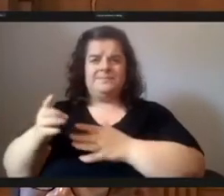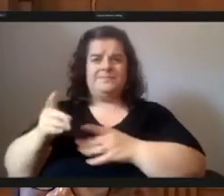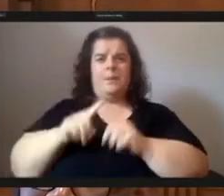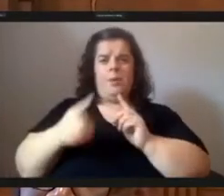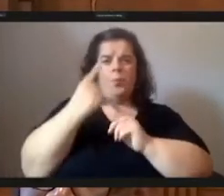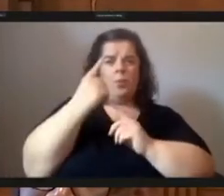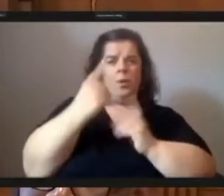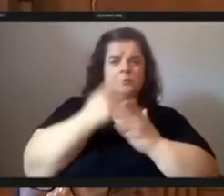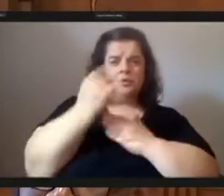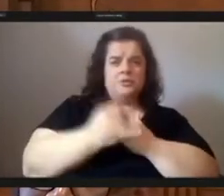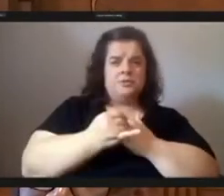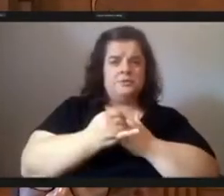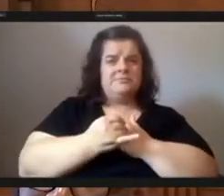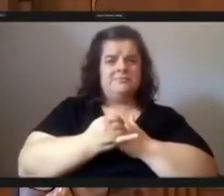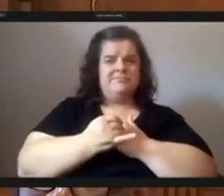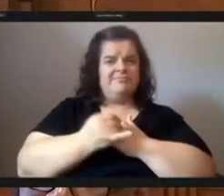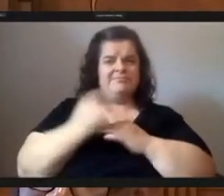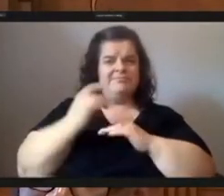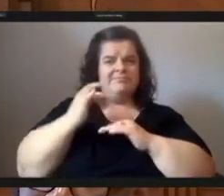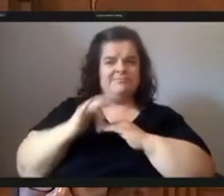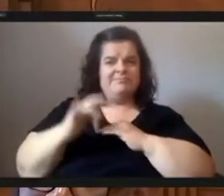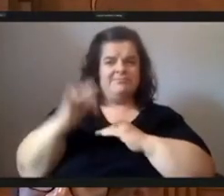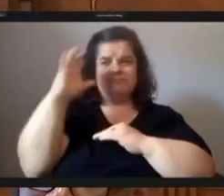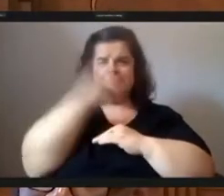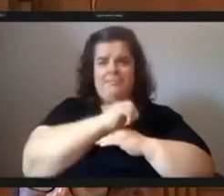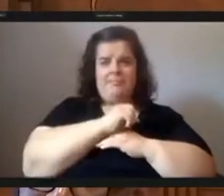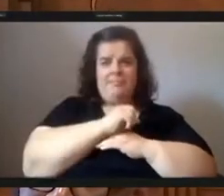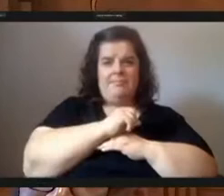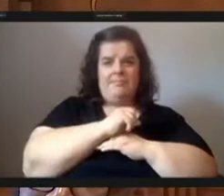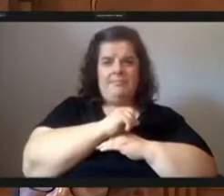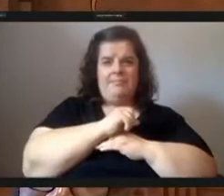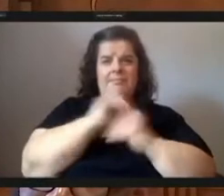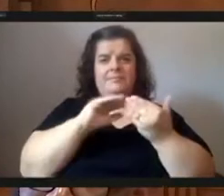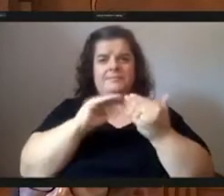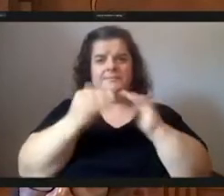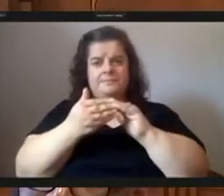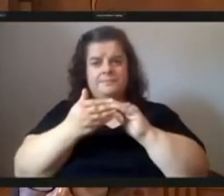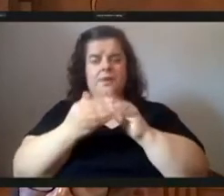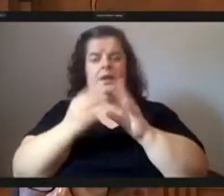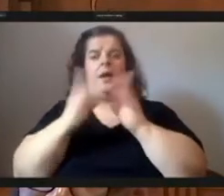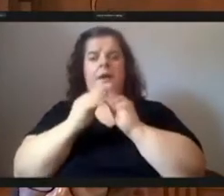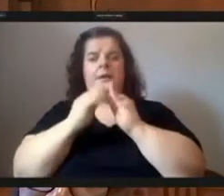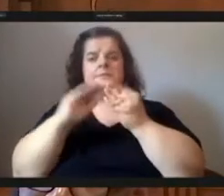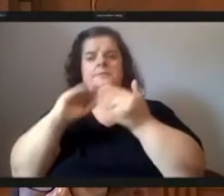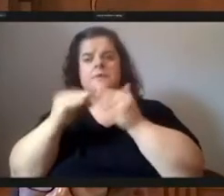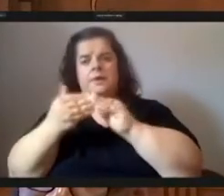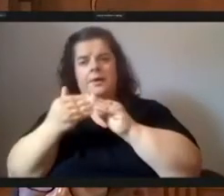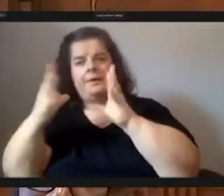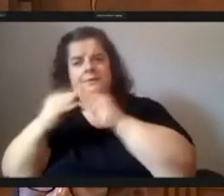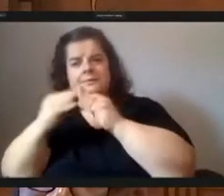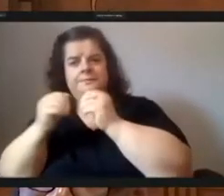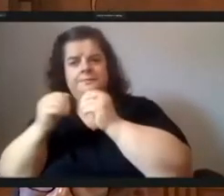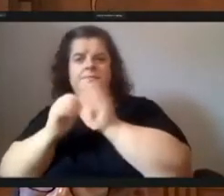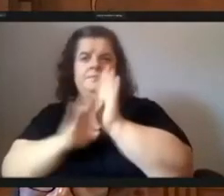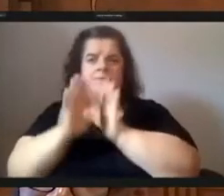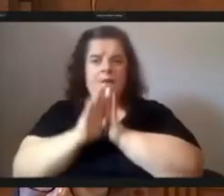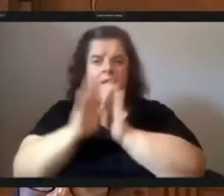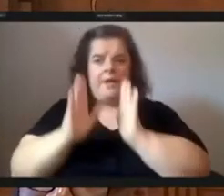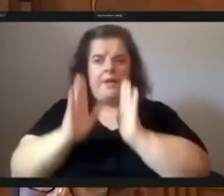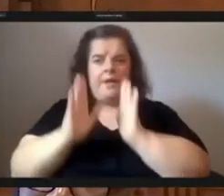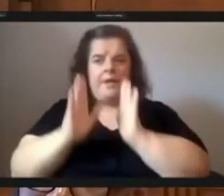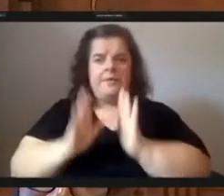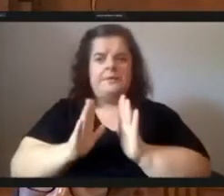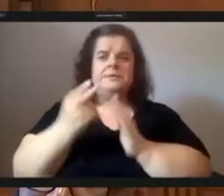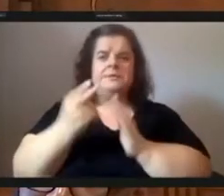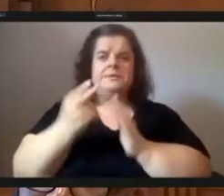conspicuously absent in community meeting after community meeting with developers hazelwood residents have been consistently